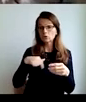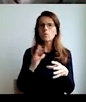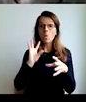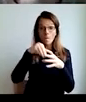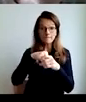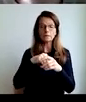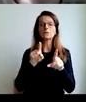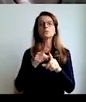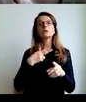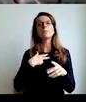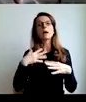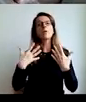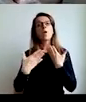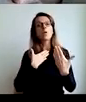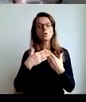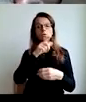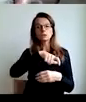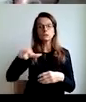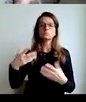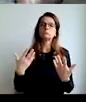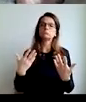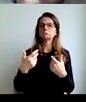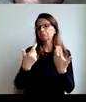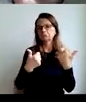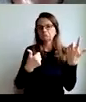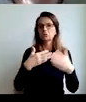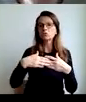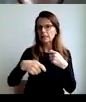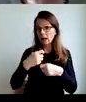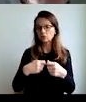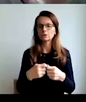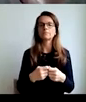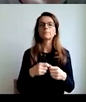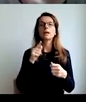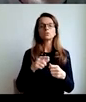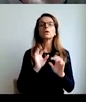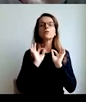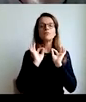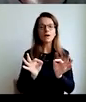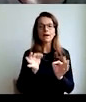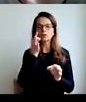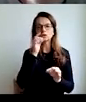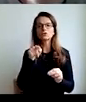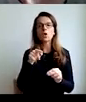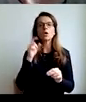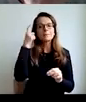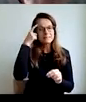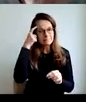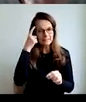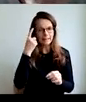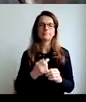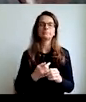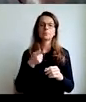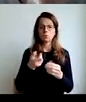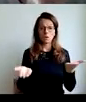social beings, so we have relationships with people around us, and it is great to make these relationships